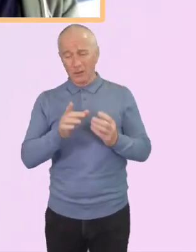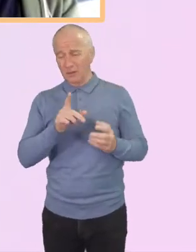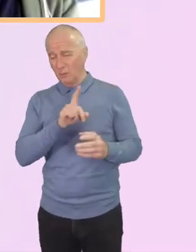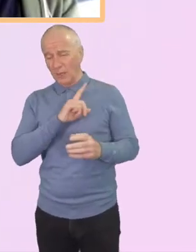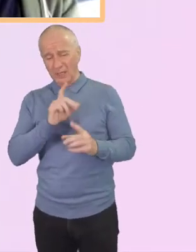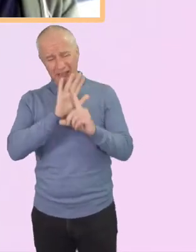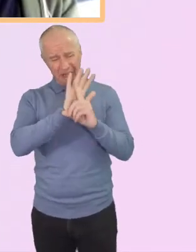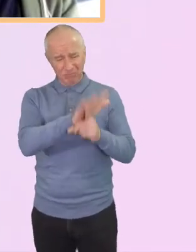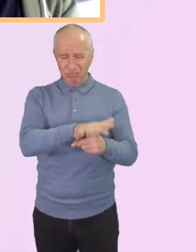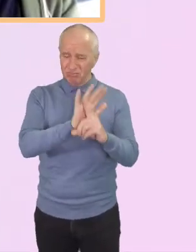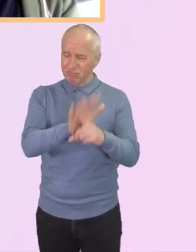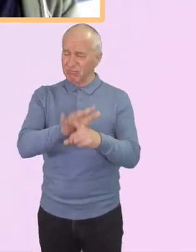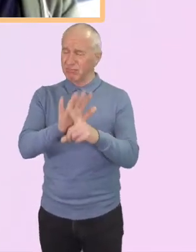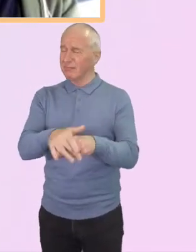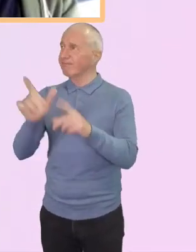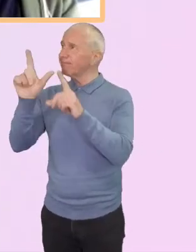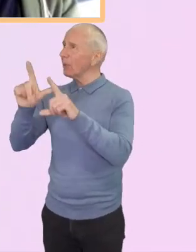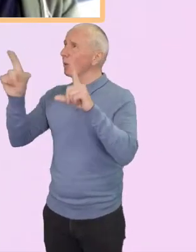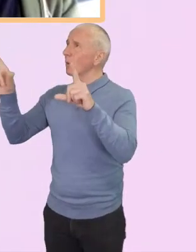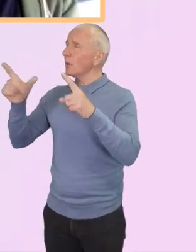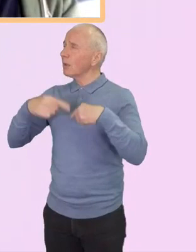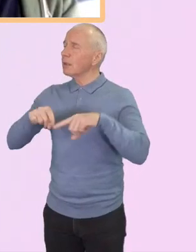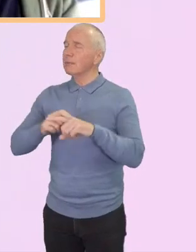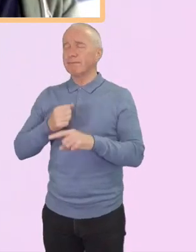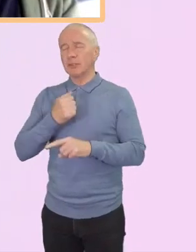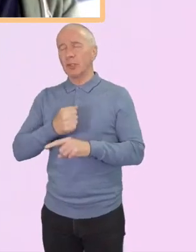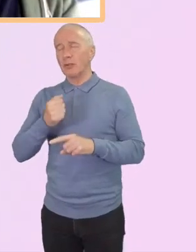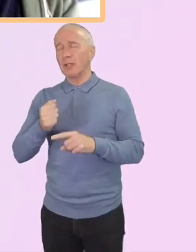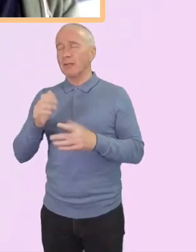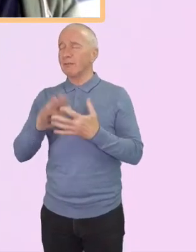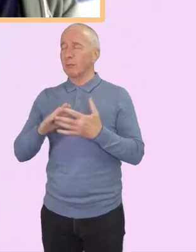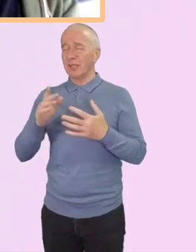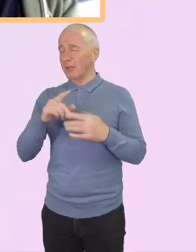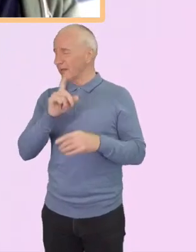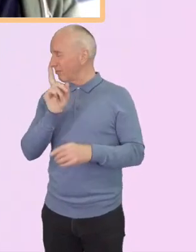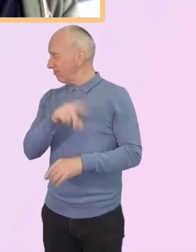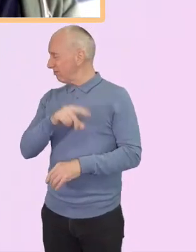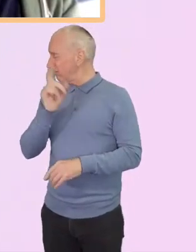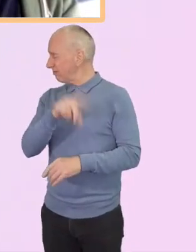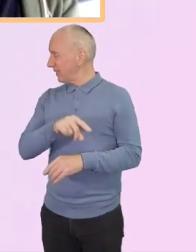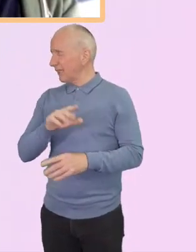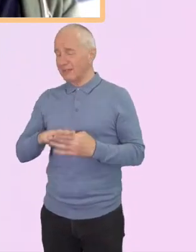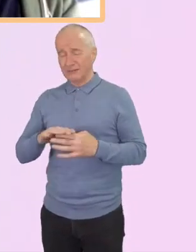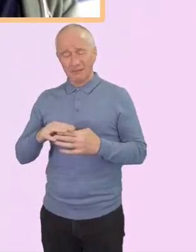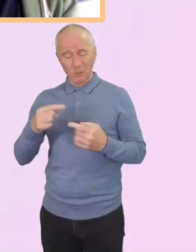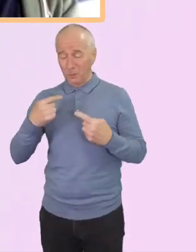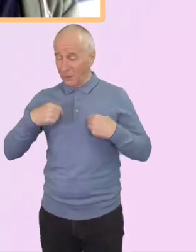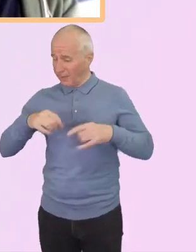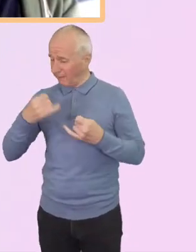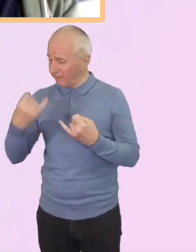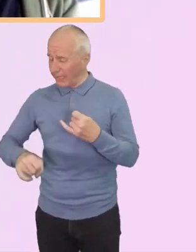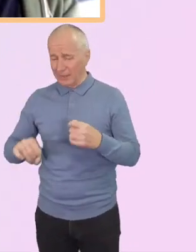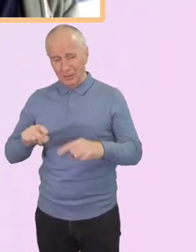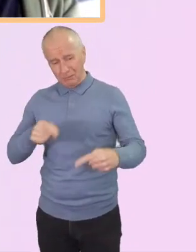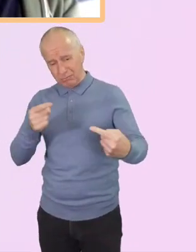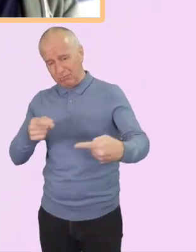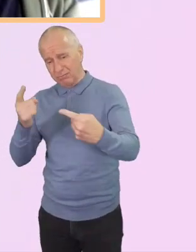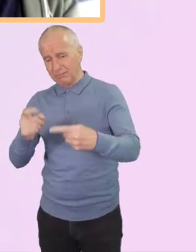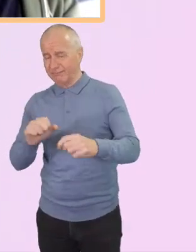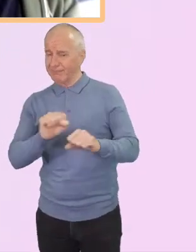Lord, we are sorry for the times when we have ignored race and failed to challenge racism present in our lives.